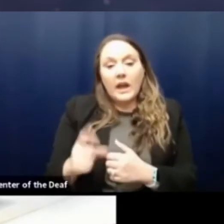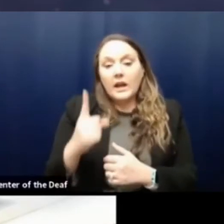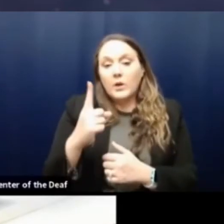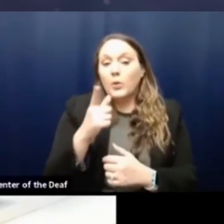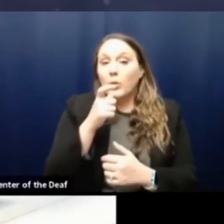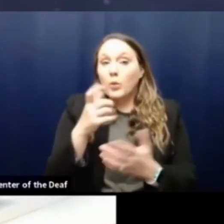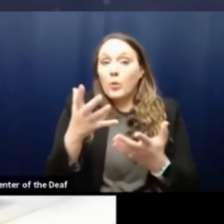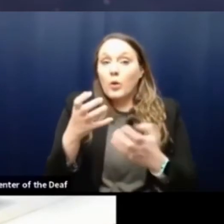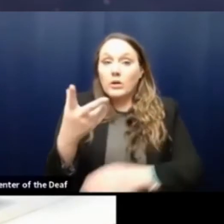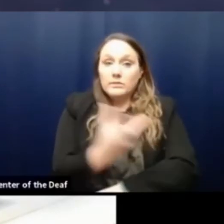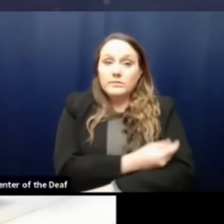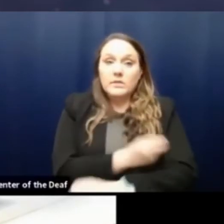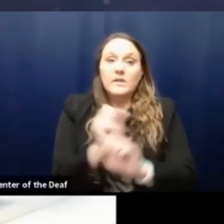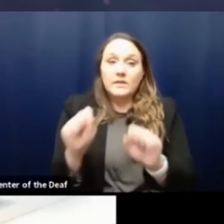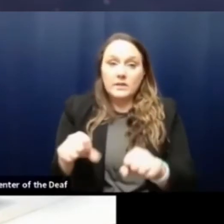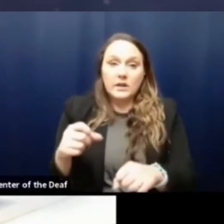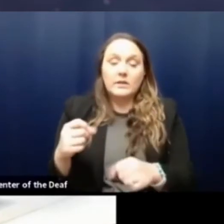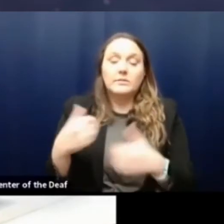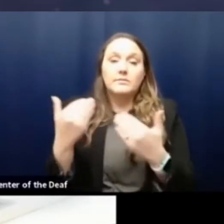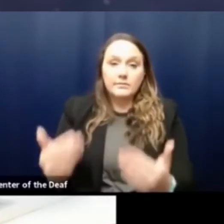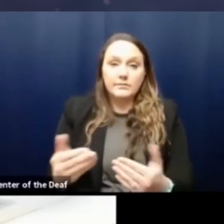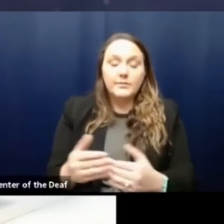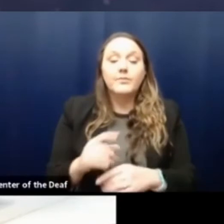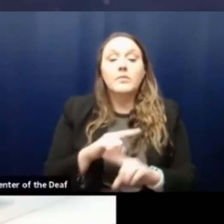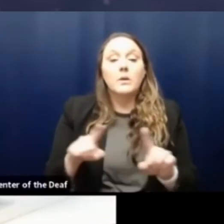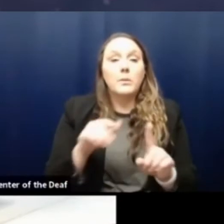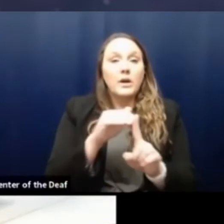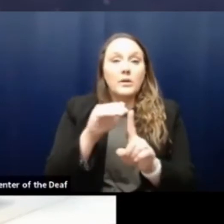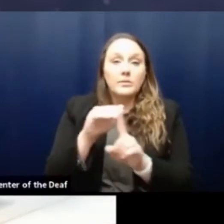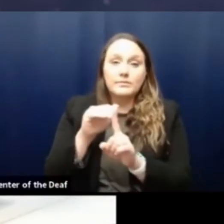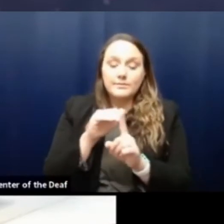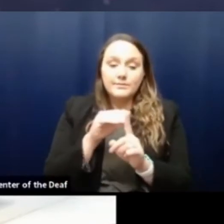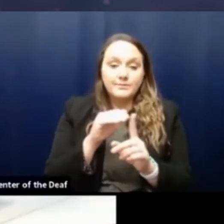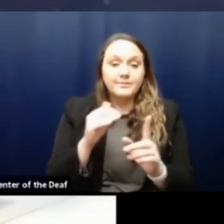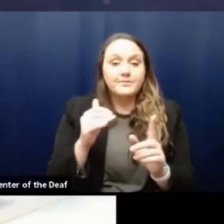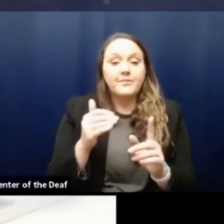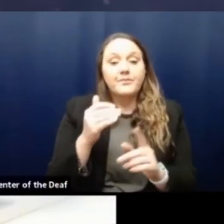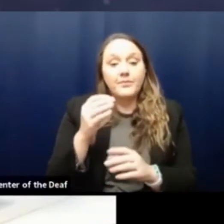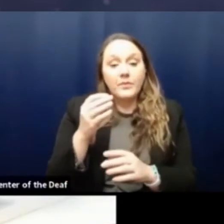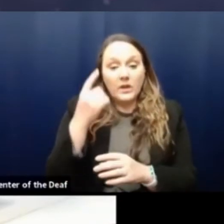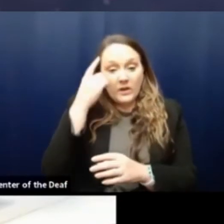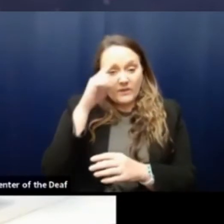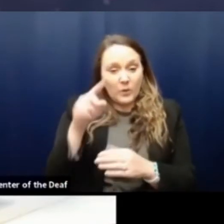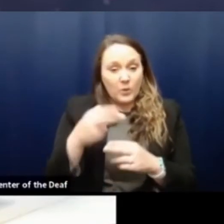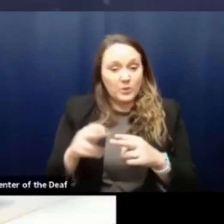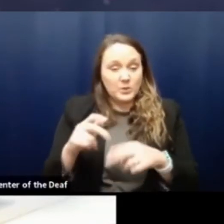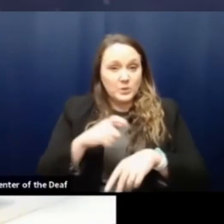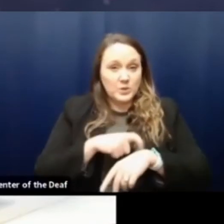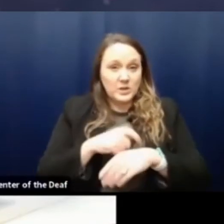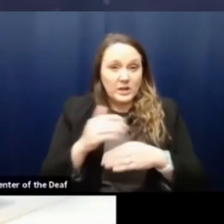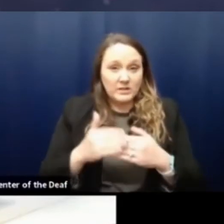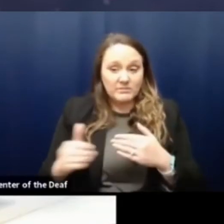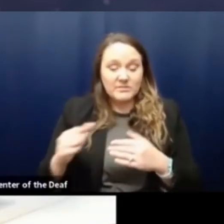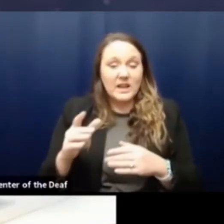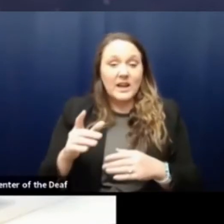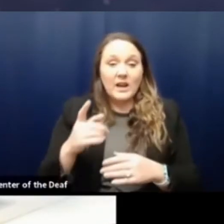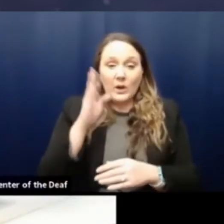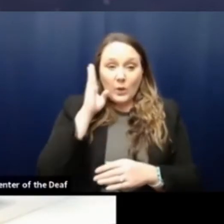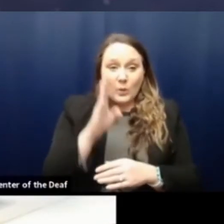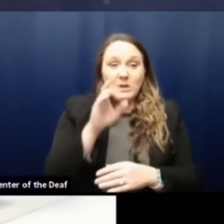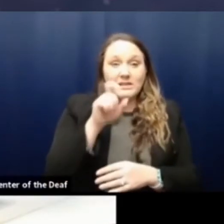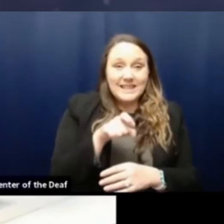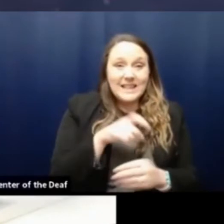the opportunity to get vaccinated. But again, I just want to remind everybody for the foreseeable future, demand is going to outpace